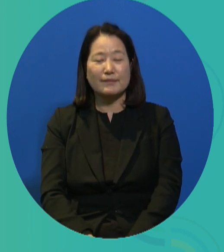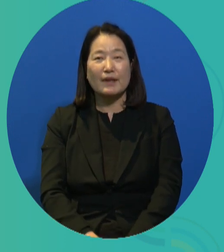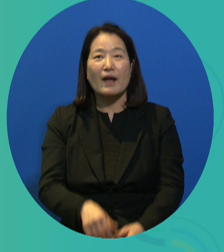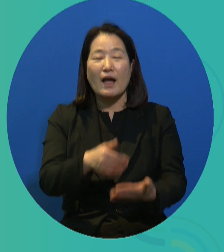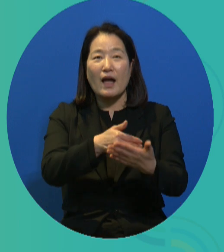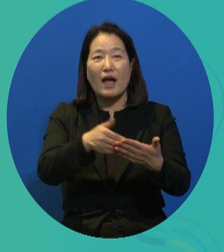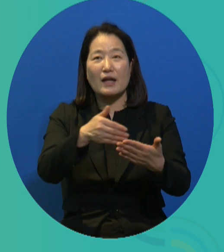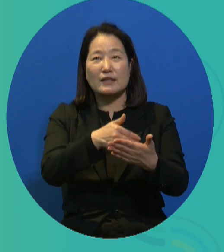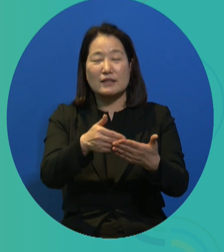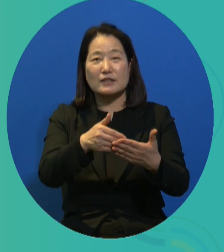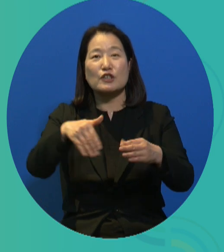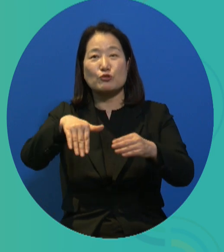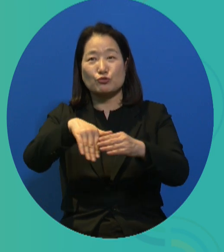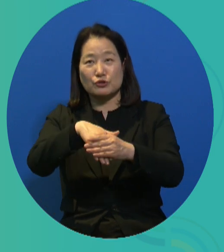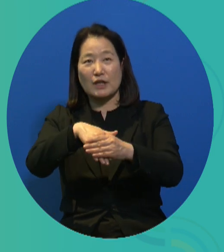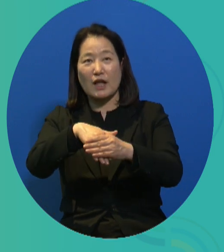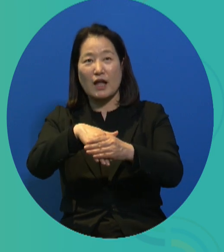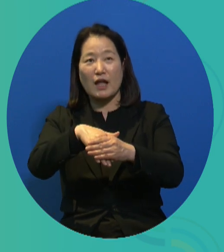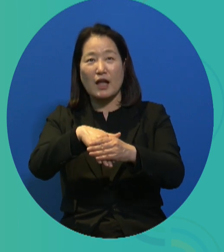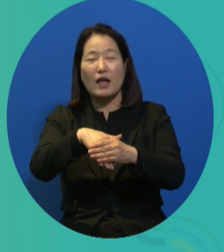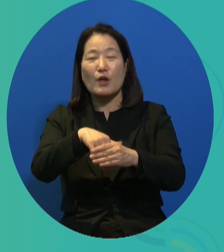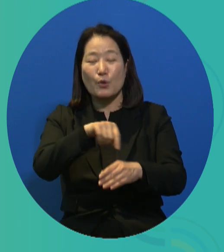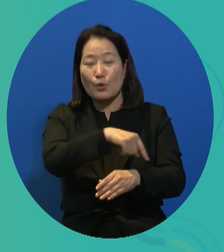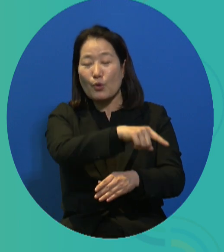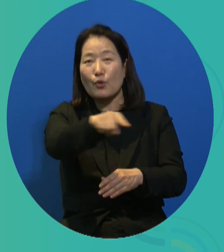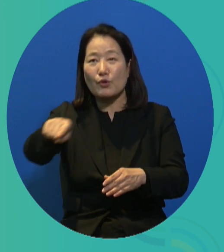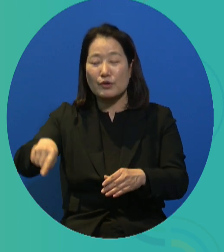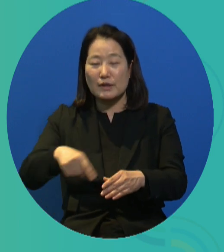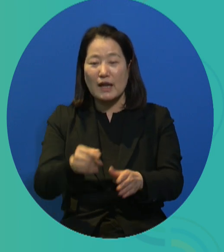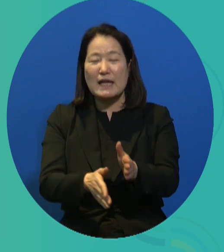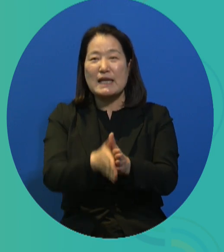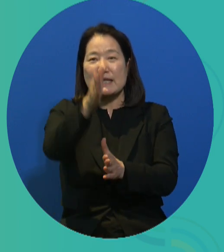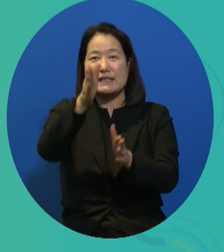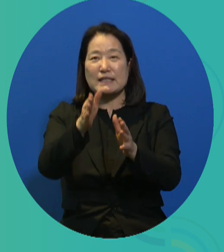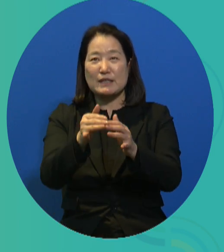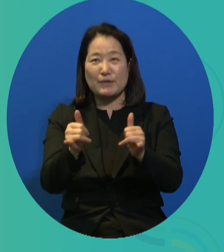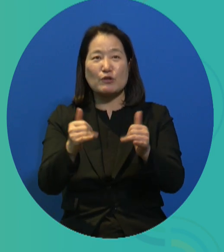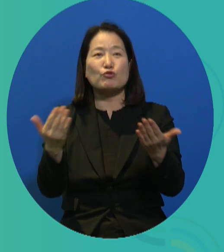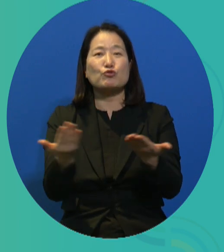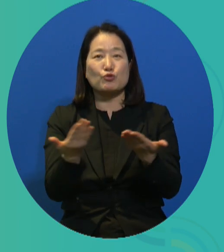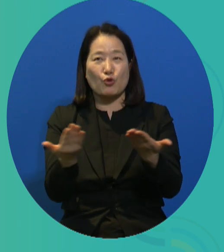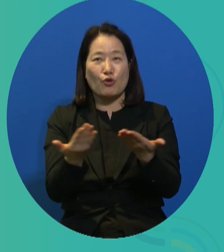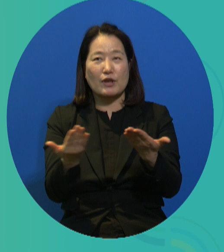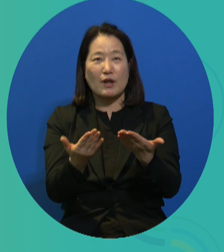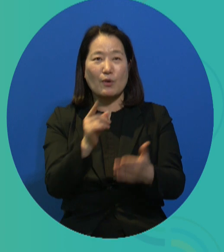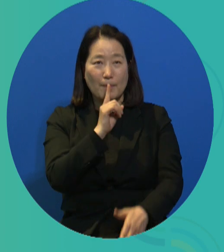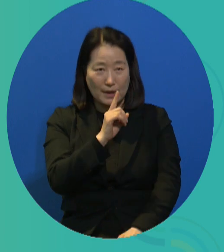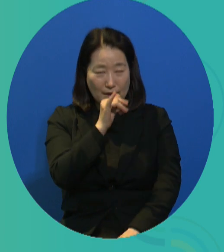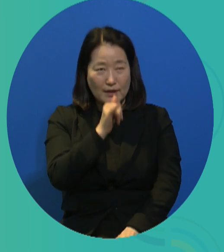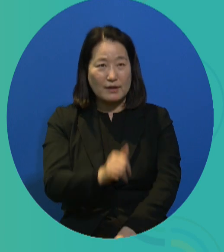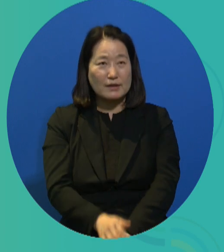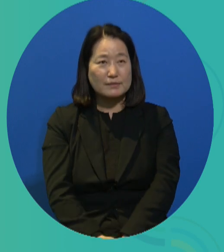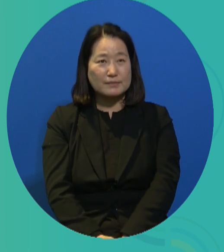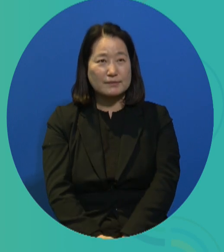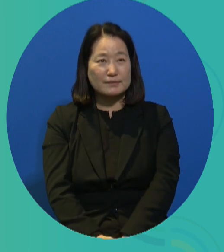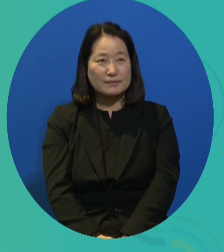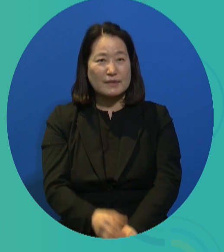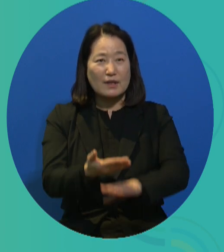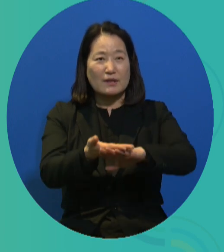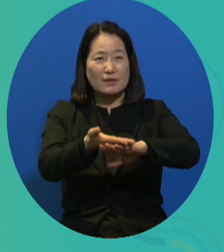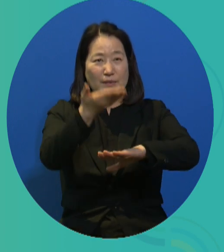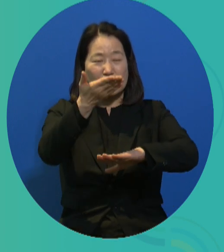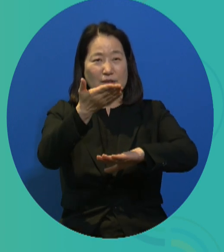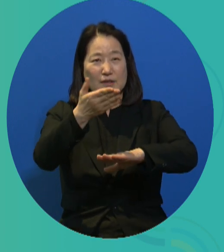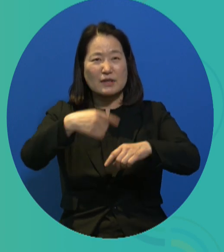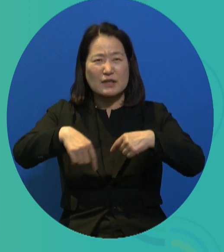of employment, they would include forms of self-organized artistic, cultural and political civil labor, such